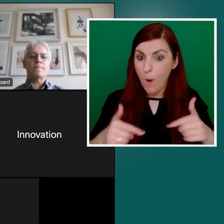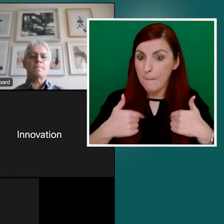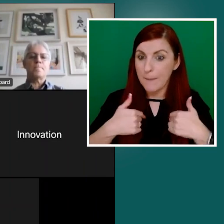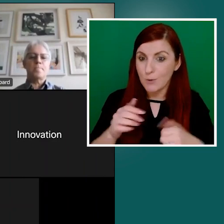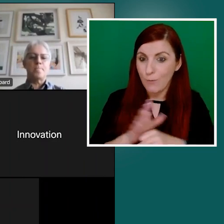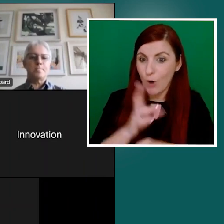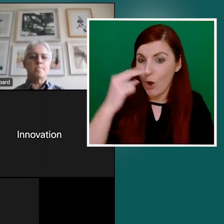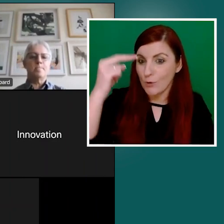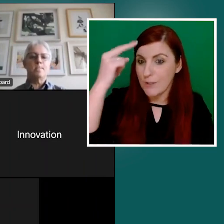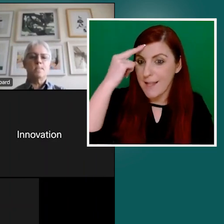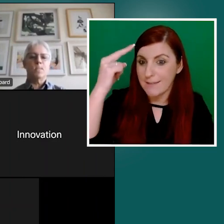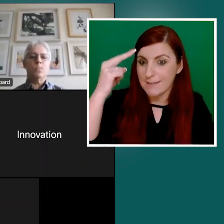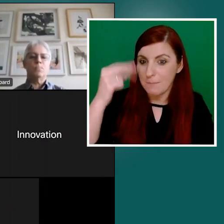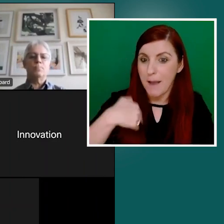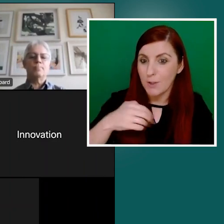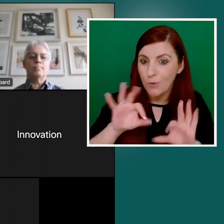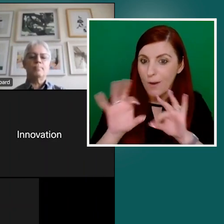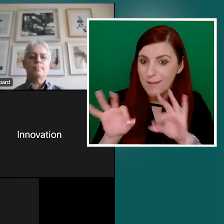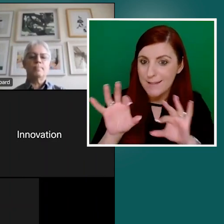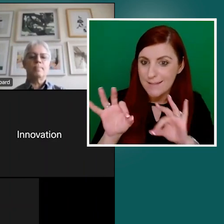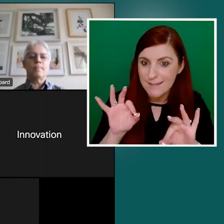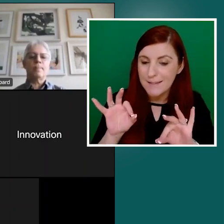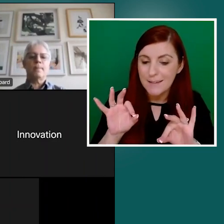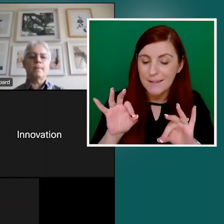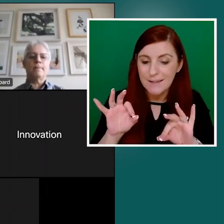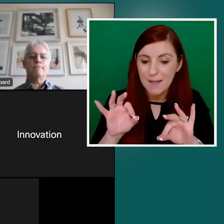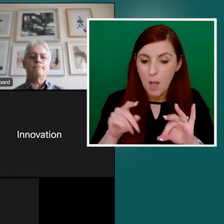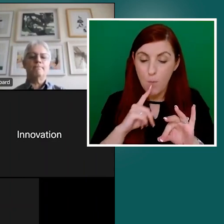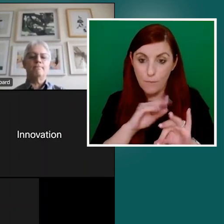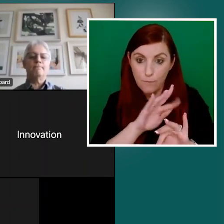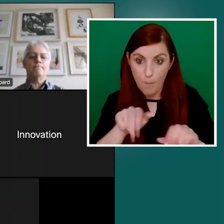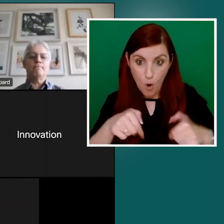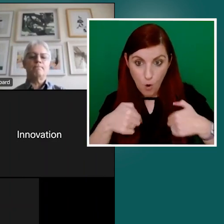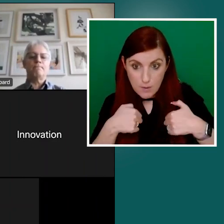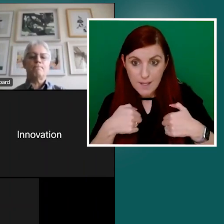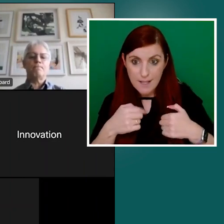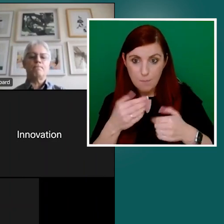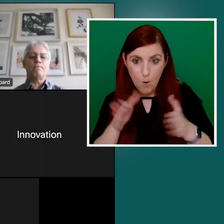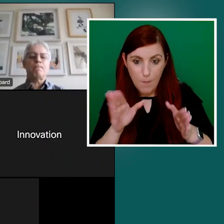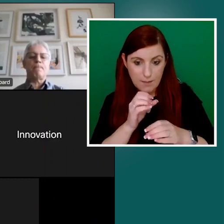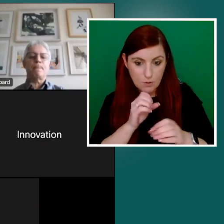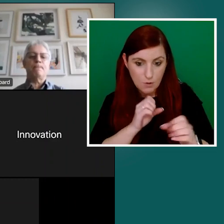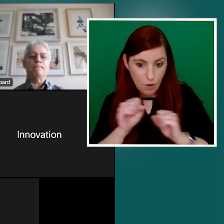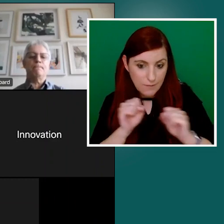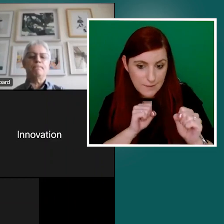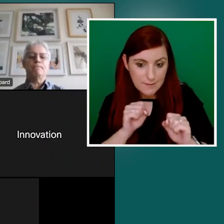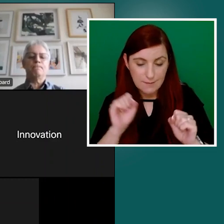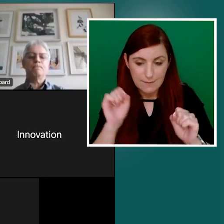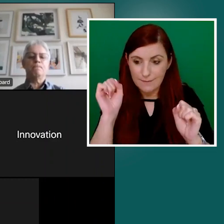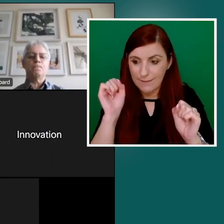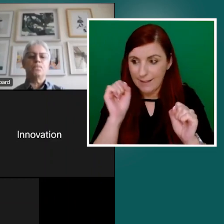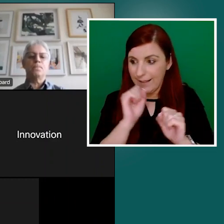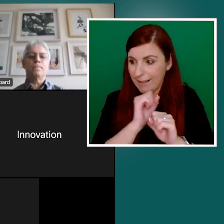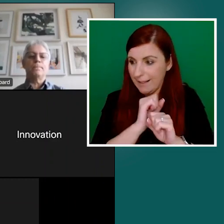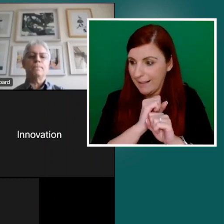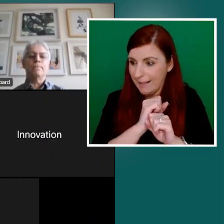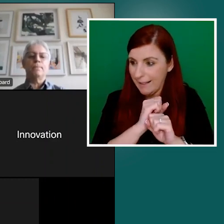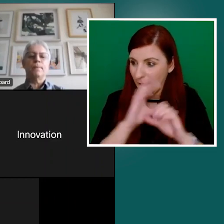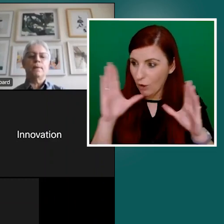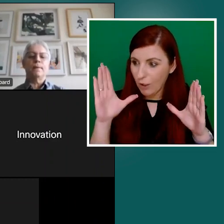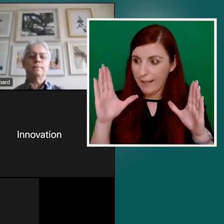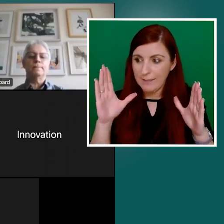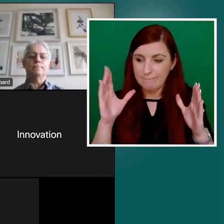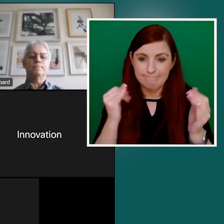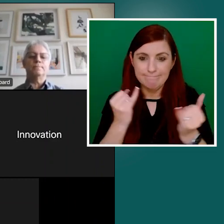have. But again, for us as public servants, clearly, I mean, our core part of our business is